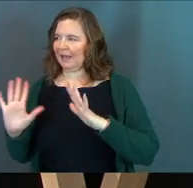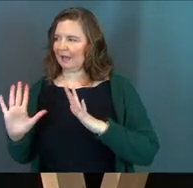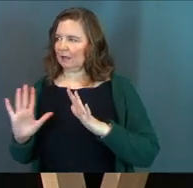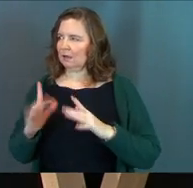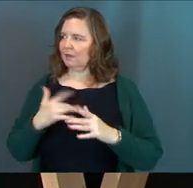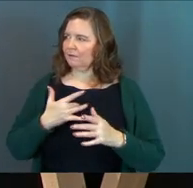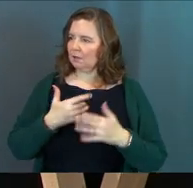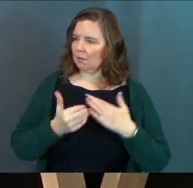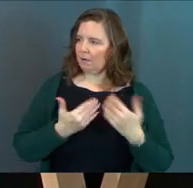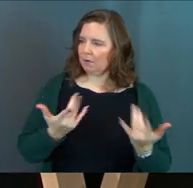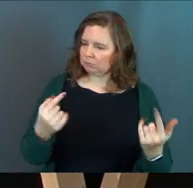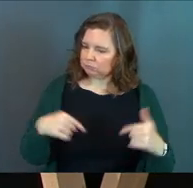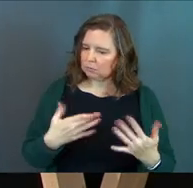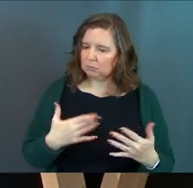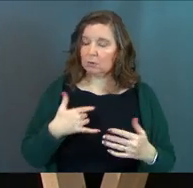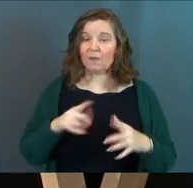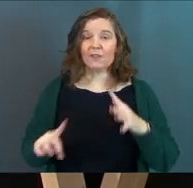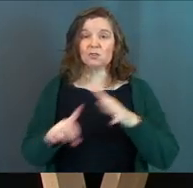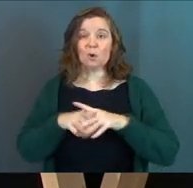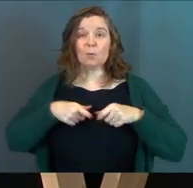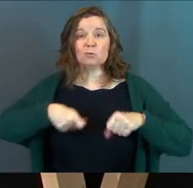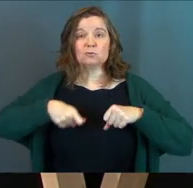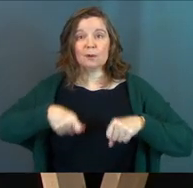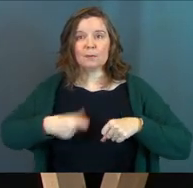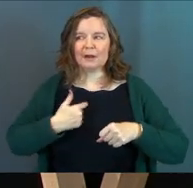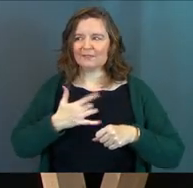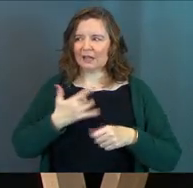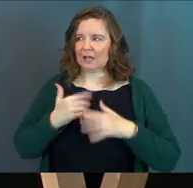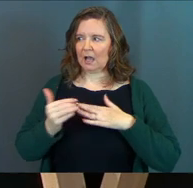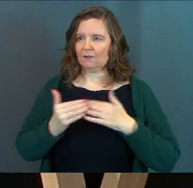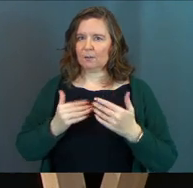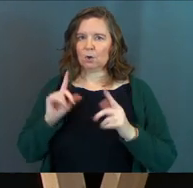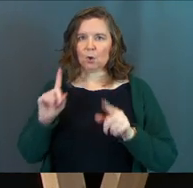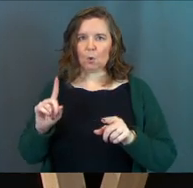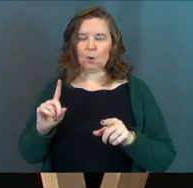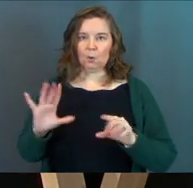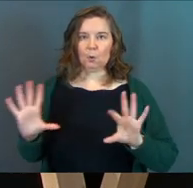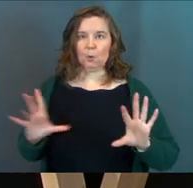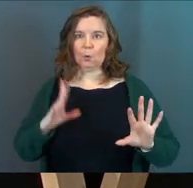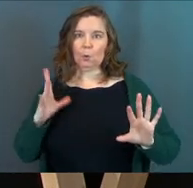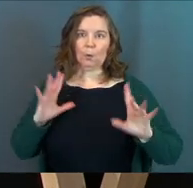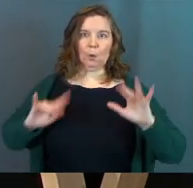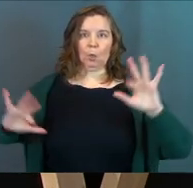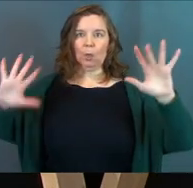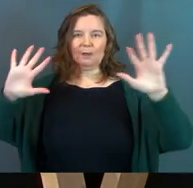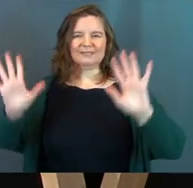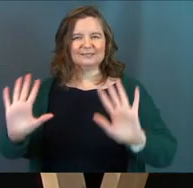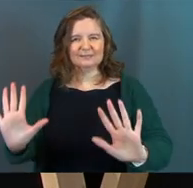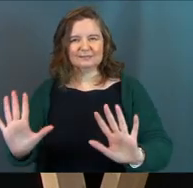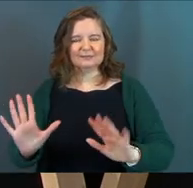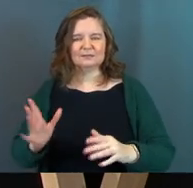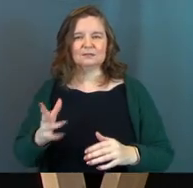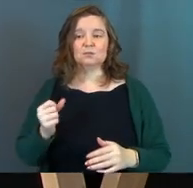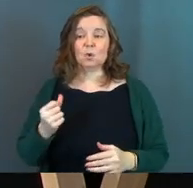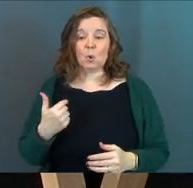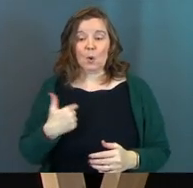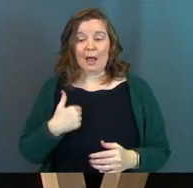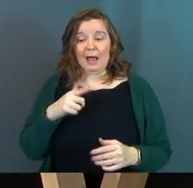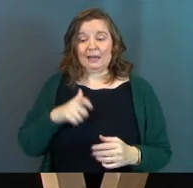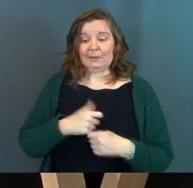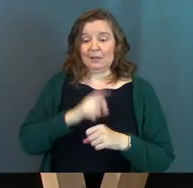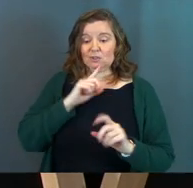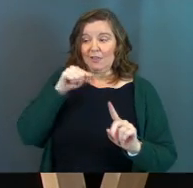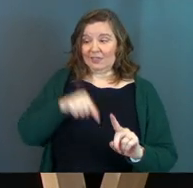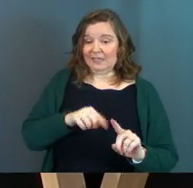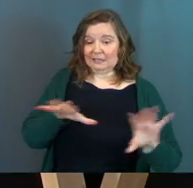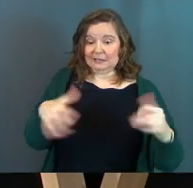There's some people that might be showing up with their shopping cart, I'm not sure they'd feel comfortable going to Grace Fellowship. And so I need